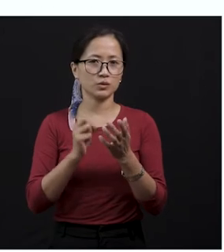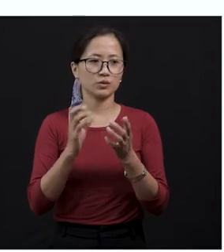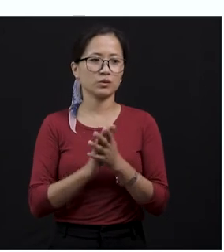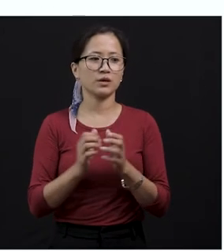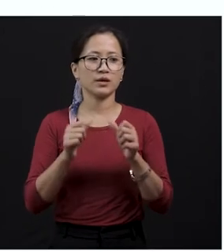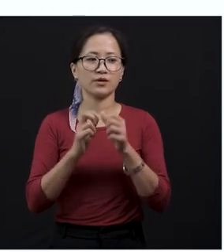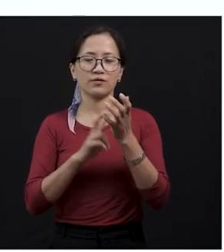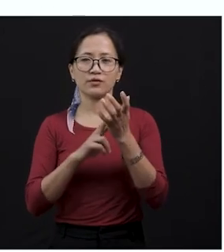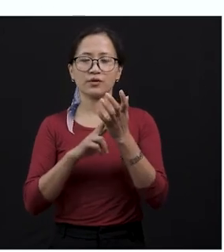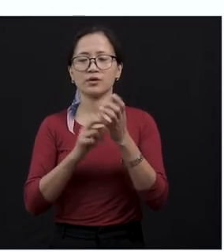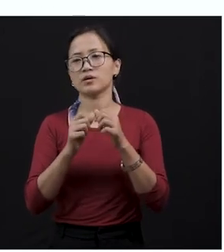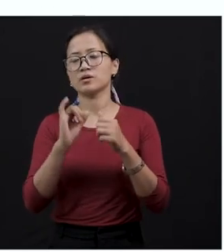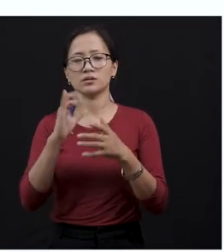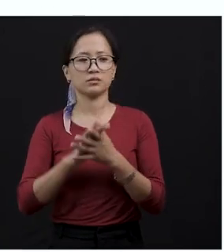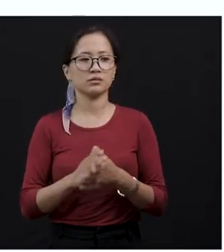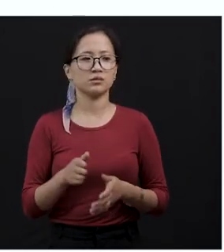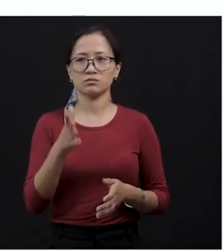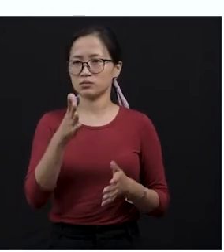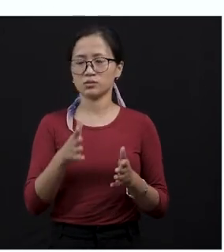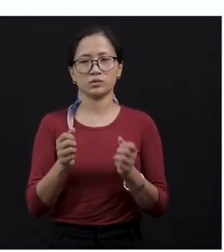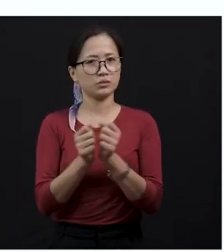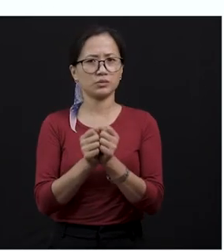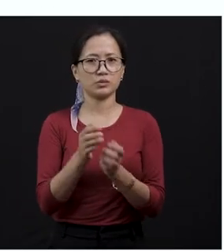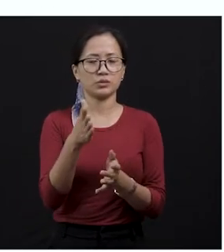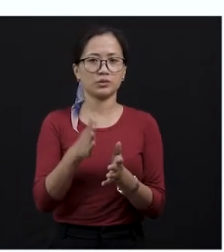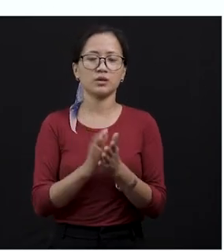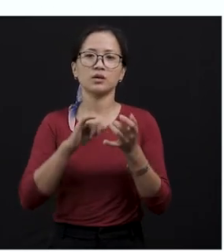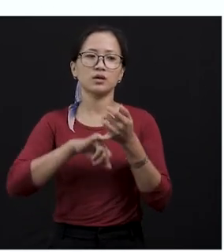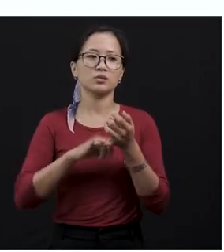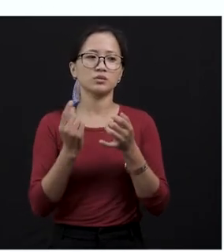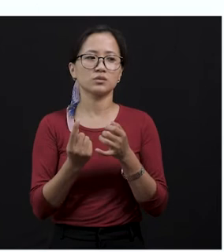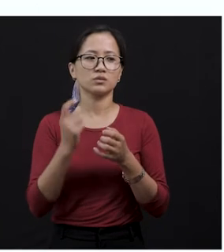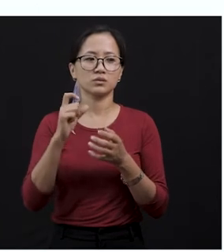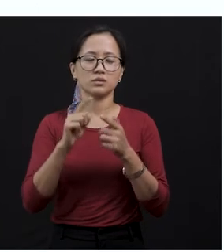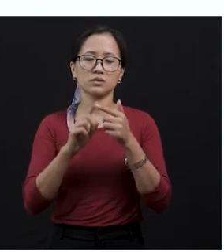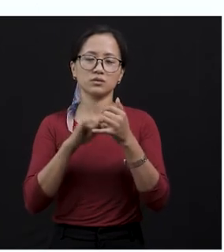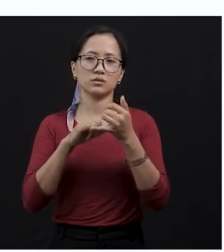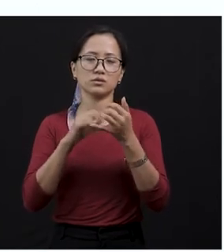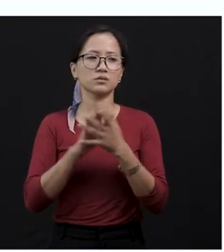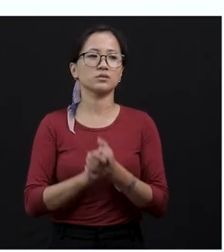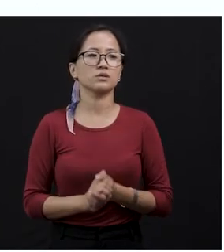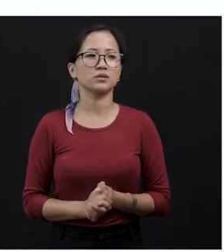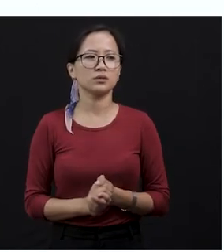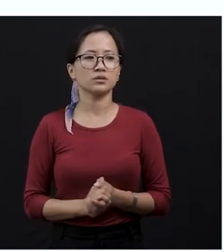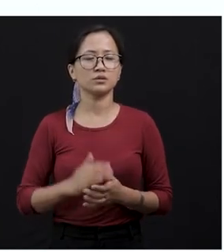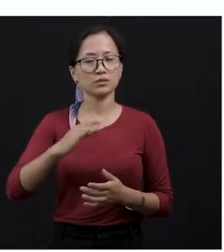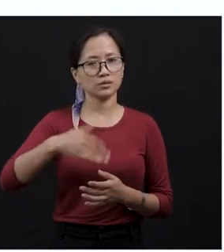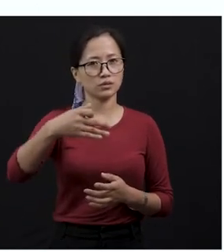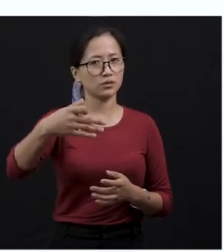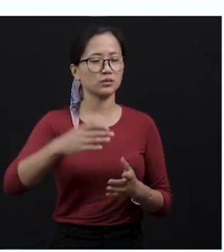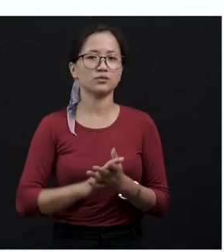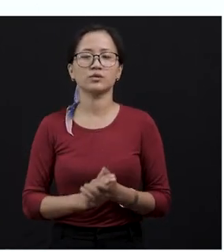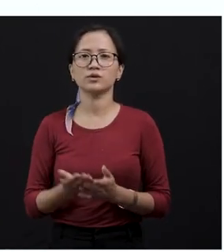with no success. To no avail, with no success. Yes. As I've said, it's the continuation